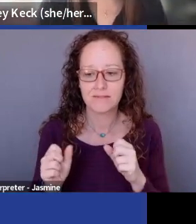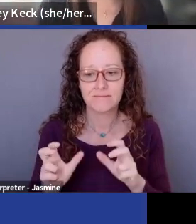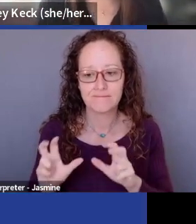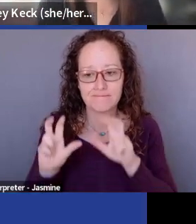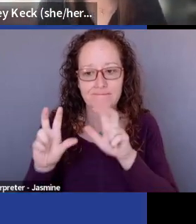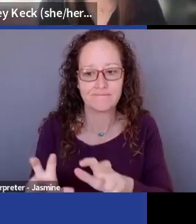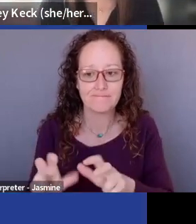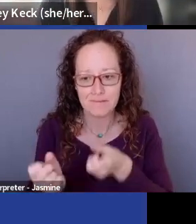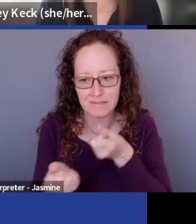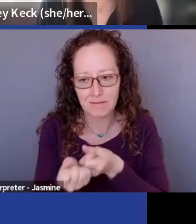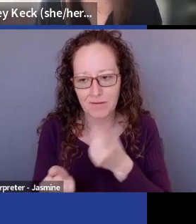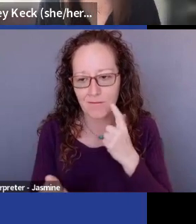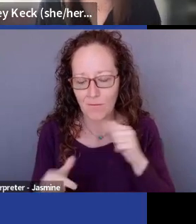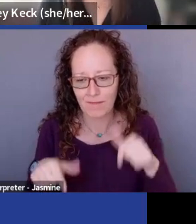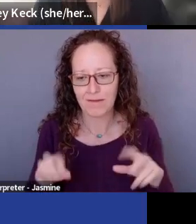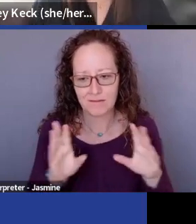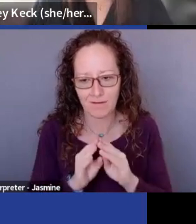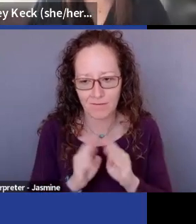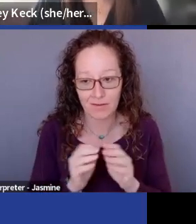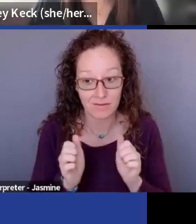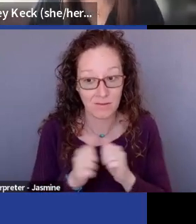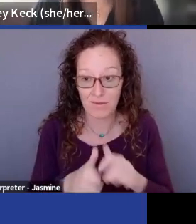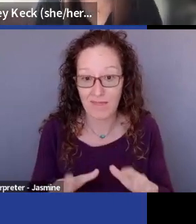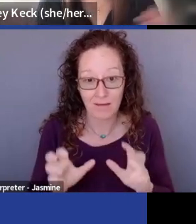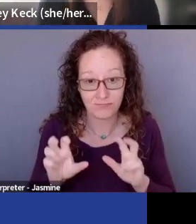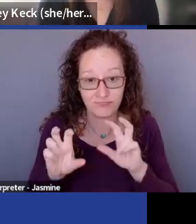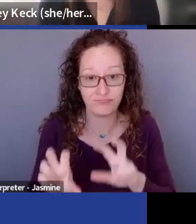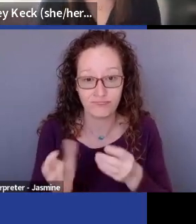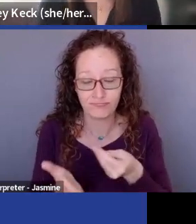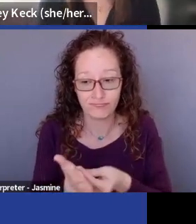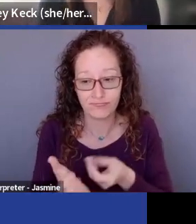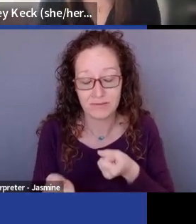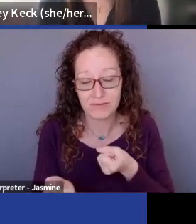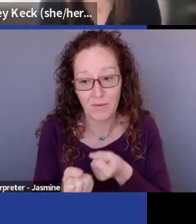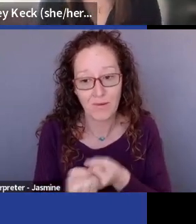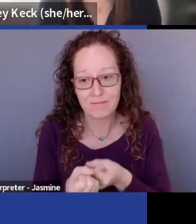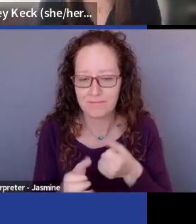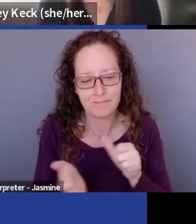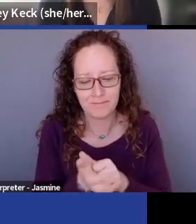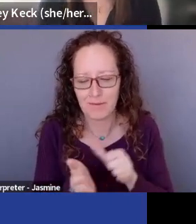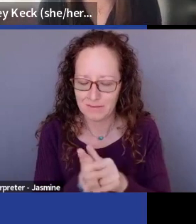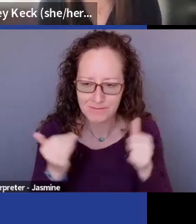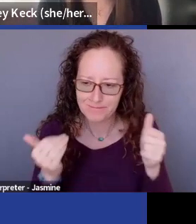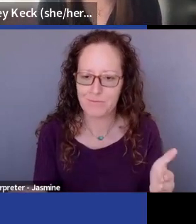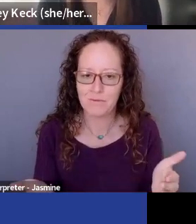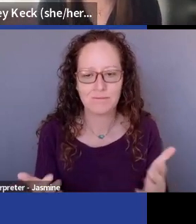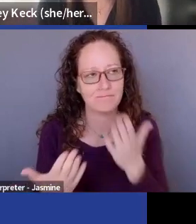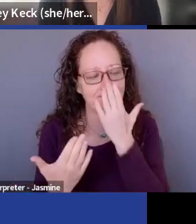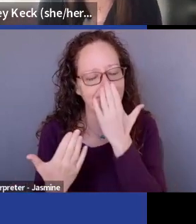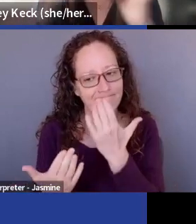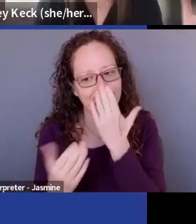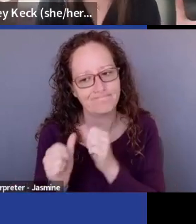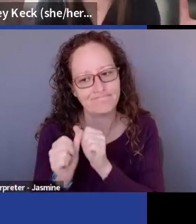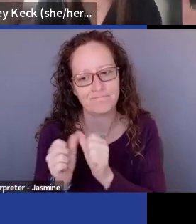-to-Face Conference. Without them, we wouldn't be able to do it. So we are just so grateful to their continued support.